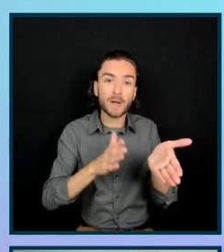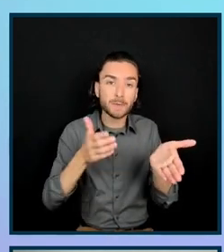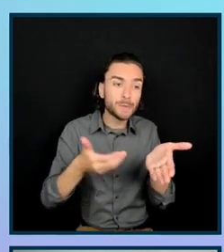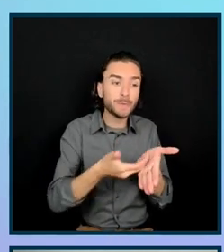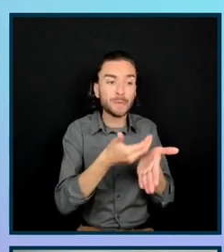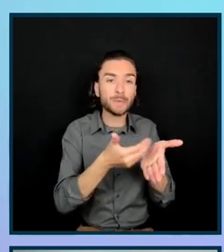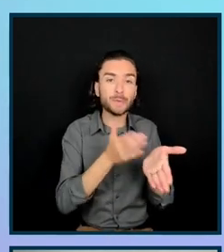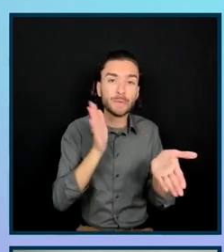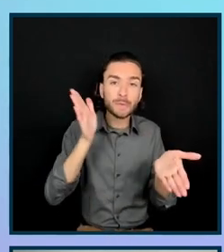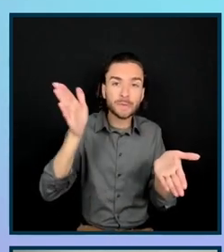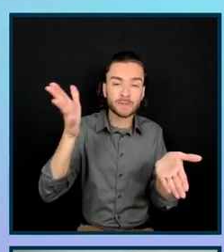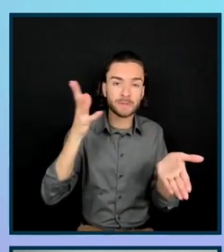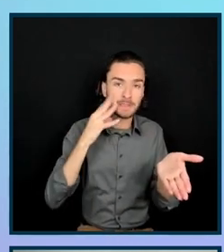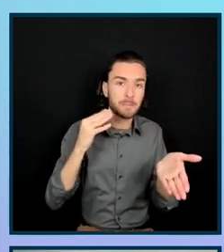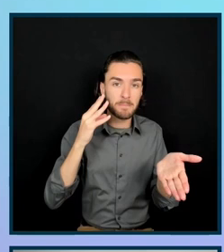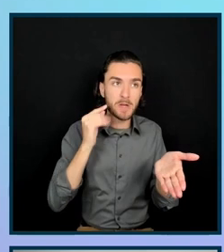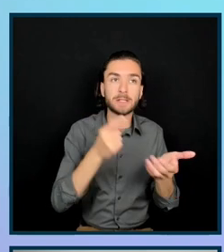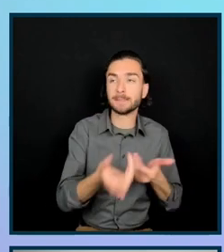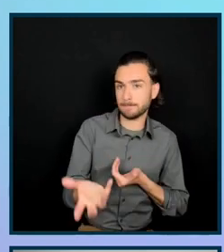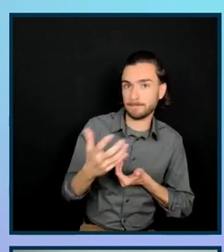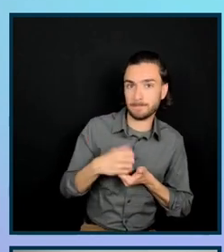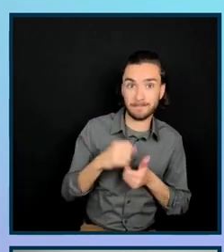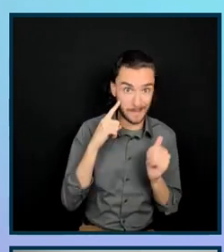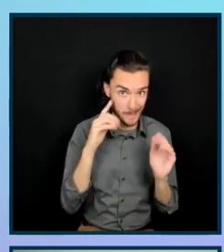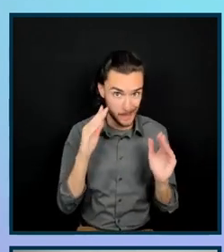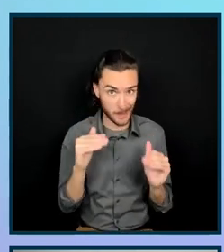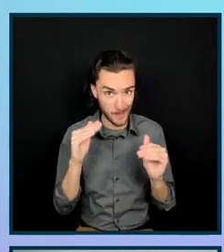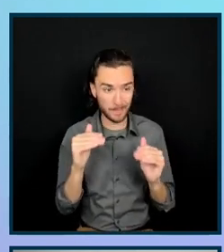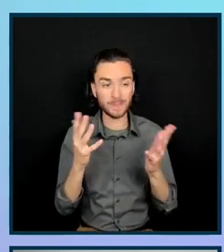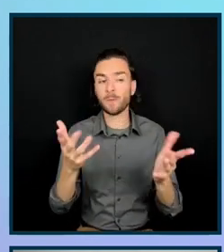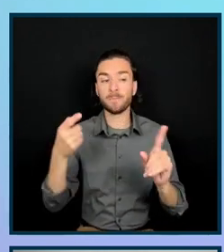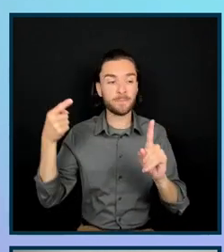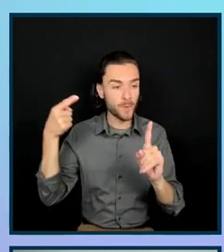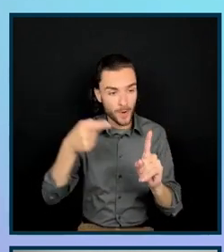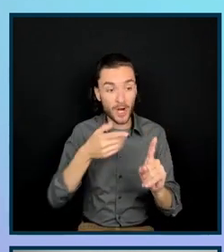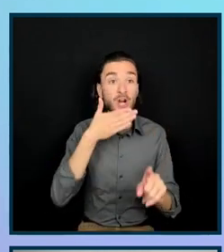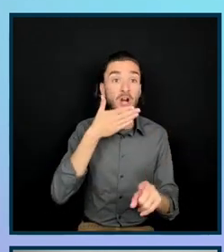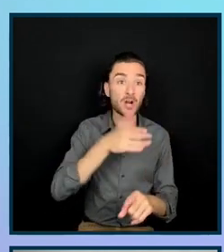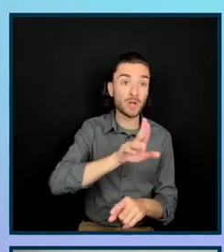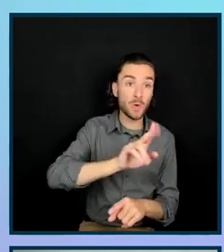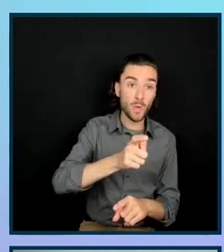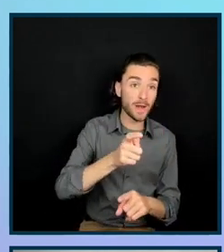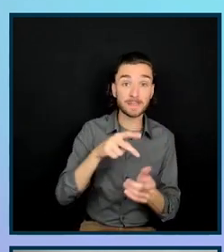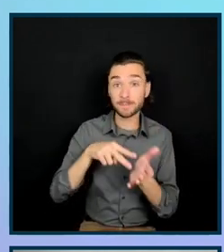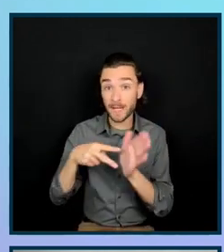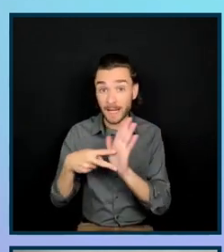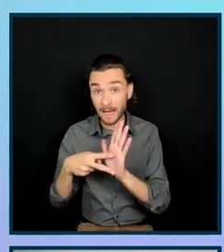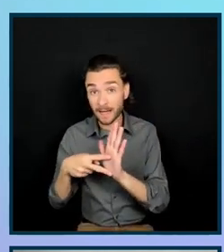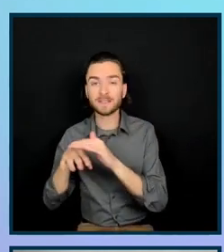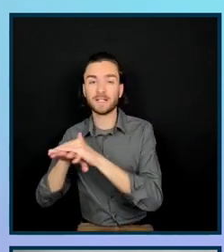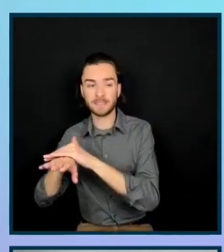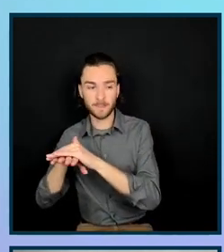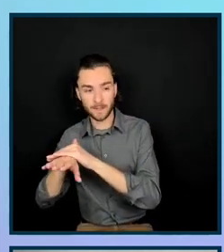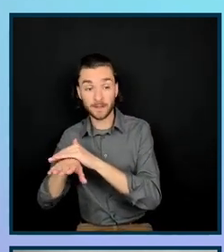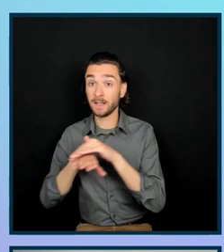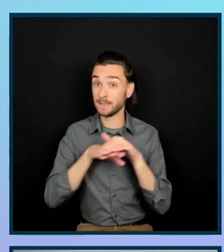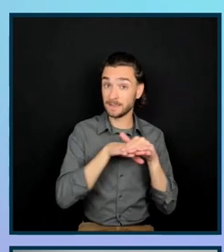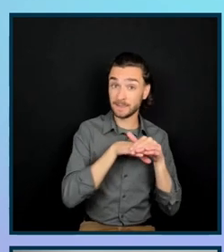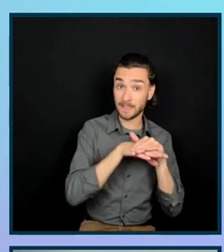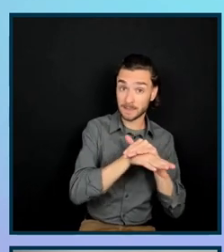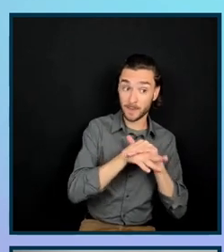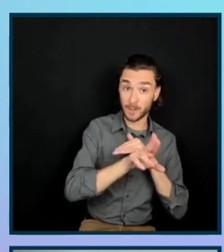So, overall, good UX is accessible. Accessible UX is good. Accessibility and UX